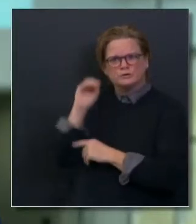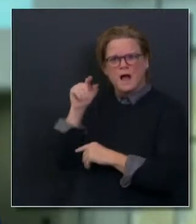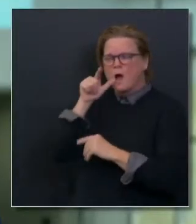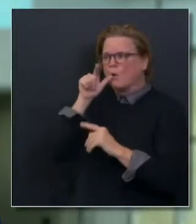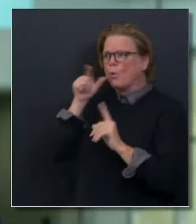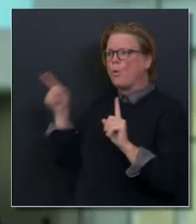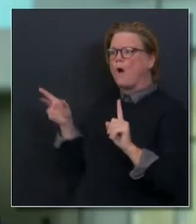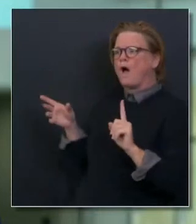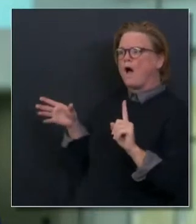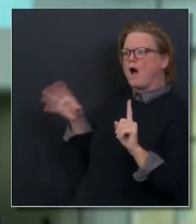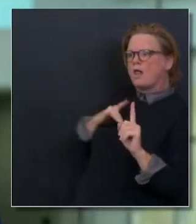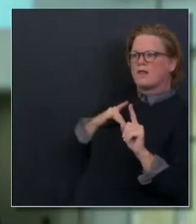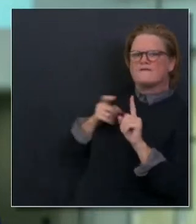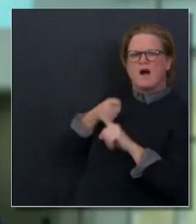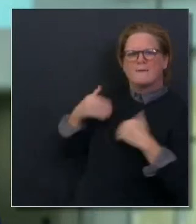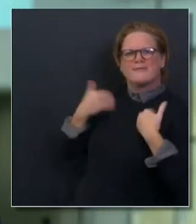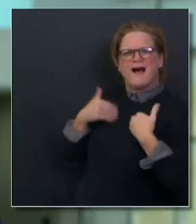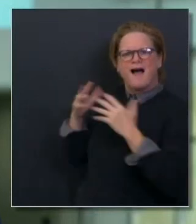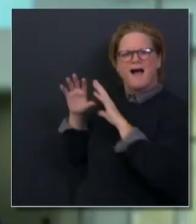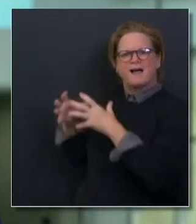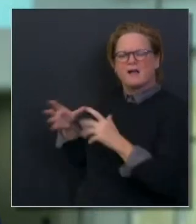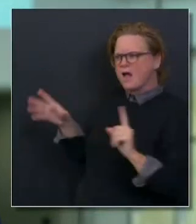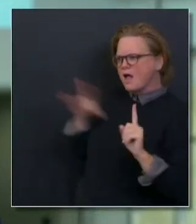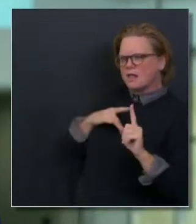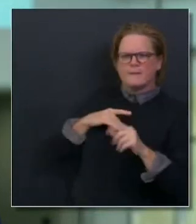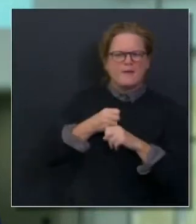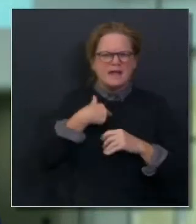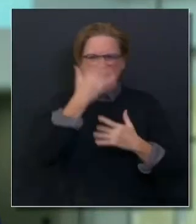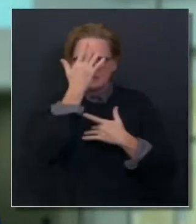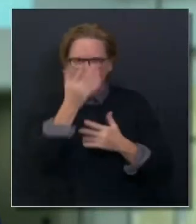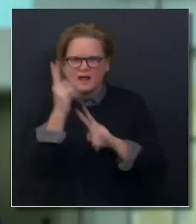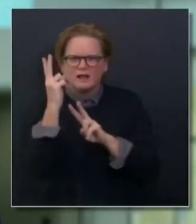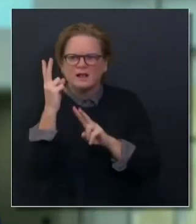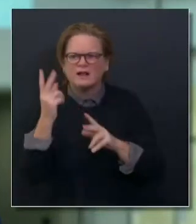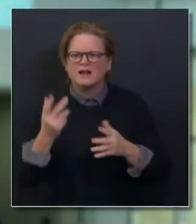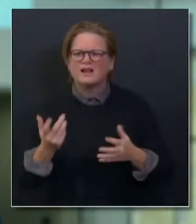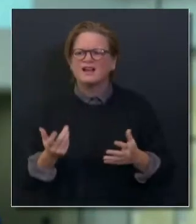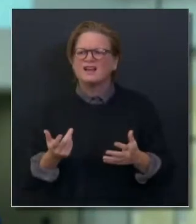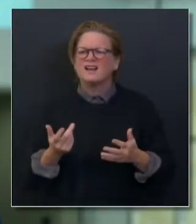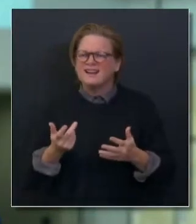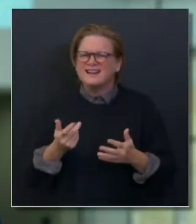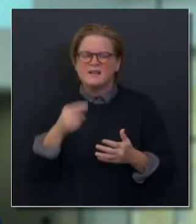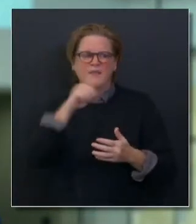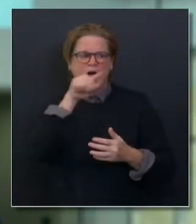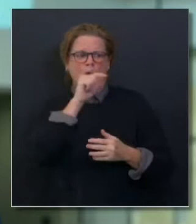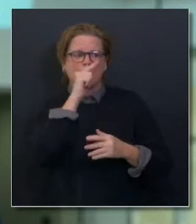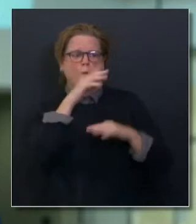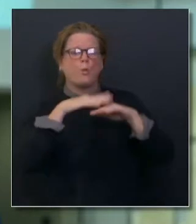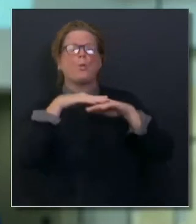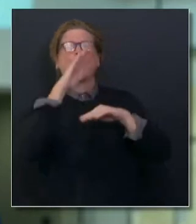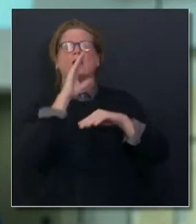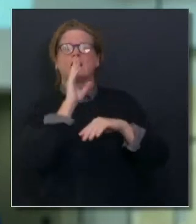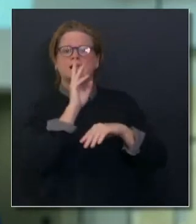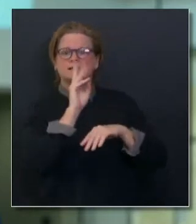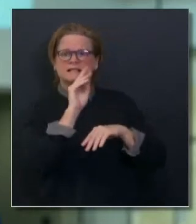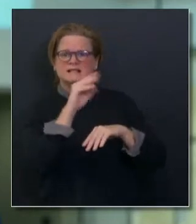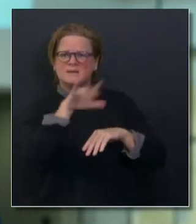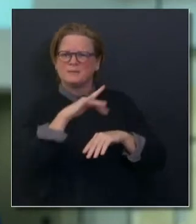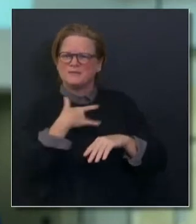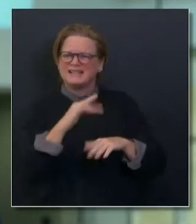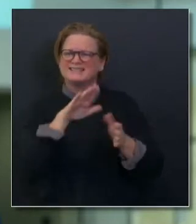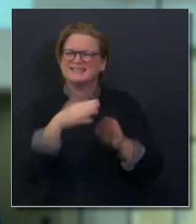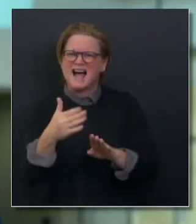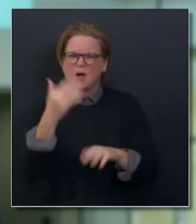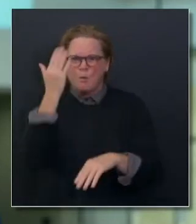make up 80 percent of our deaths. So this idea that we have an opportunity through our actions in the next